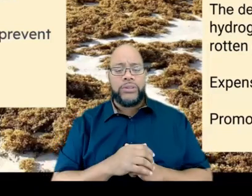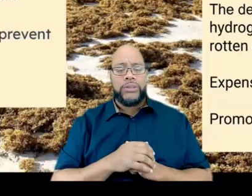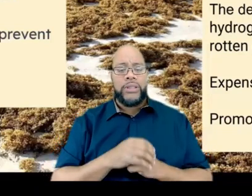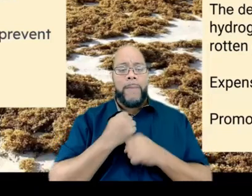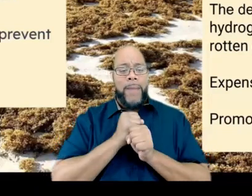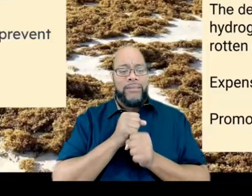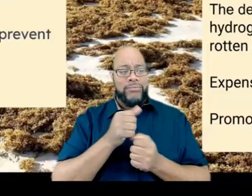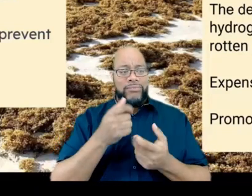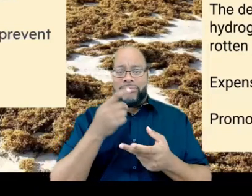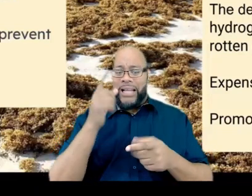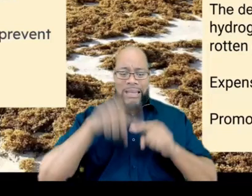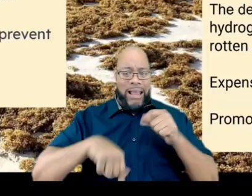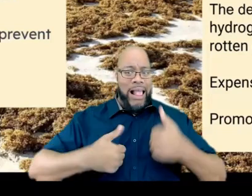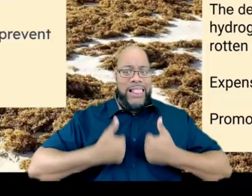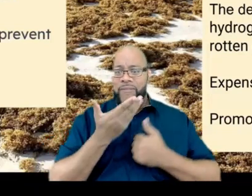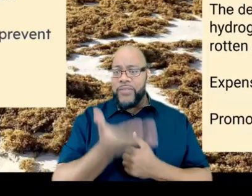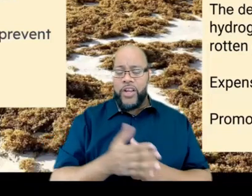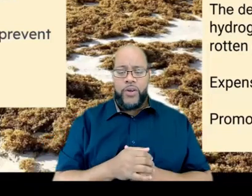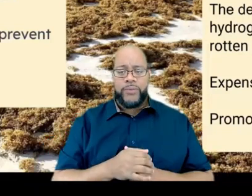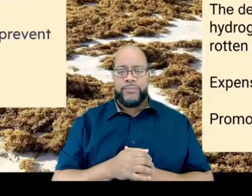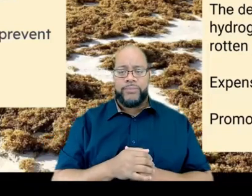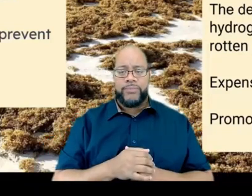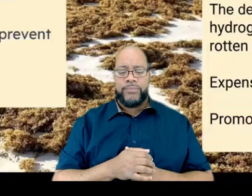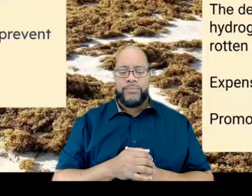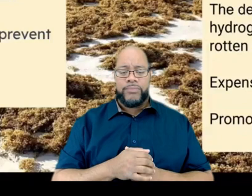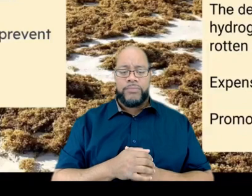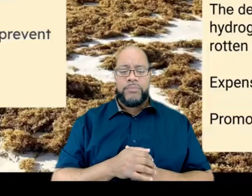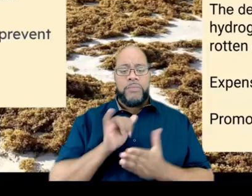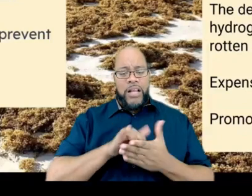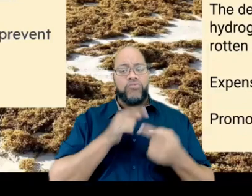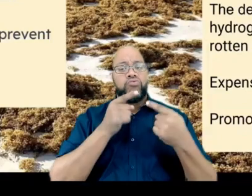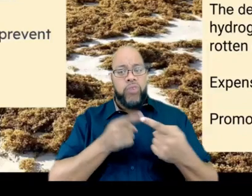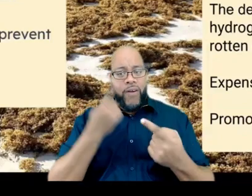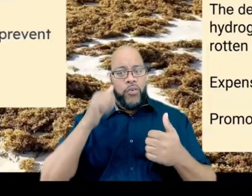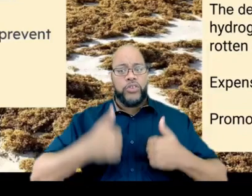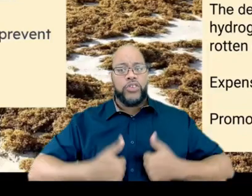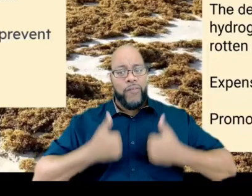unlivable. So they would struggle for survival.